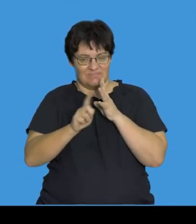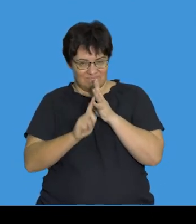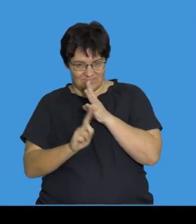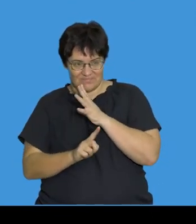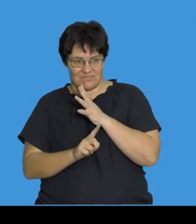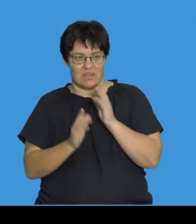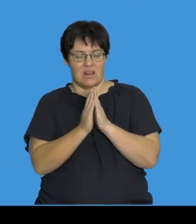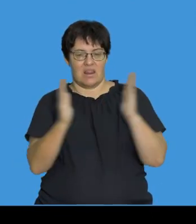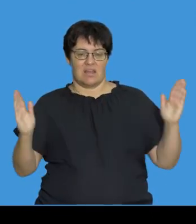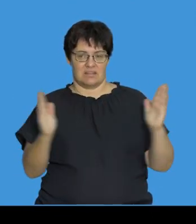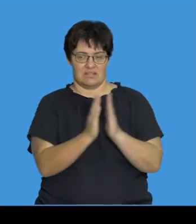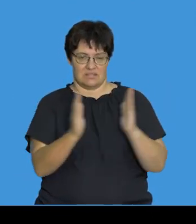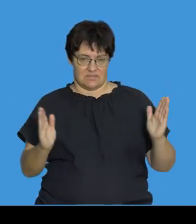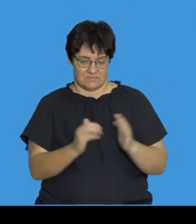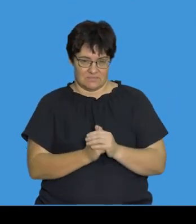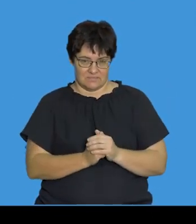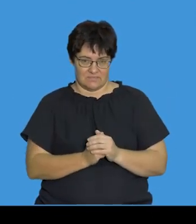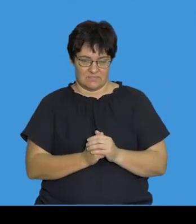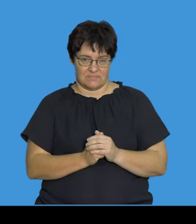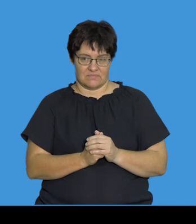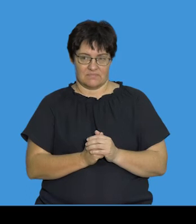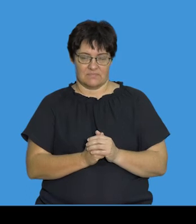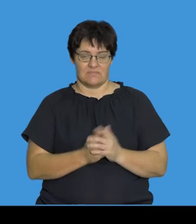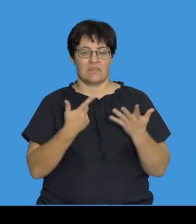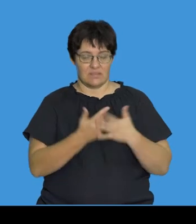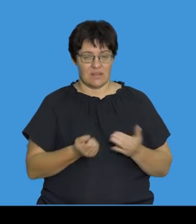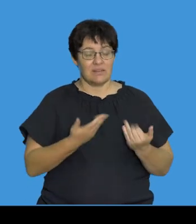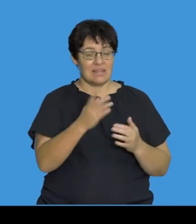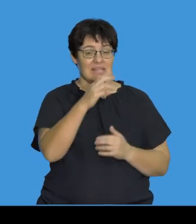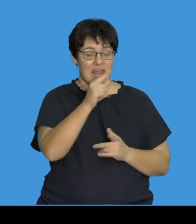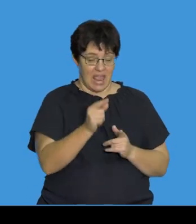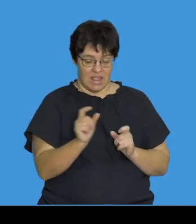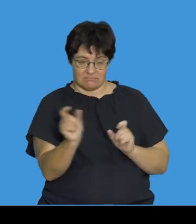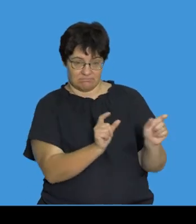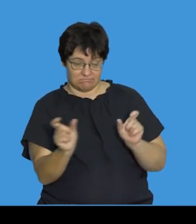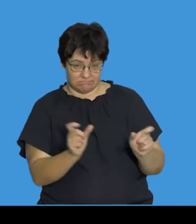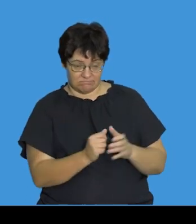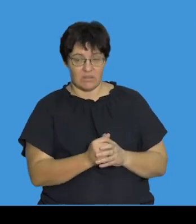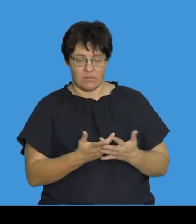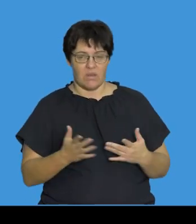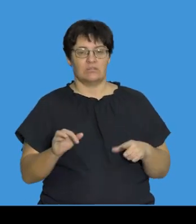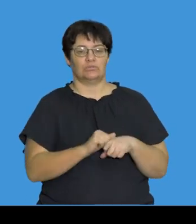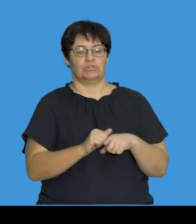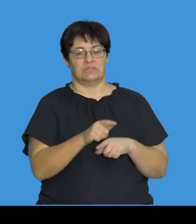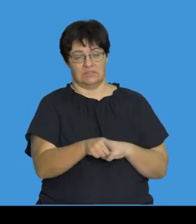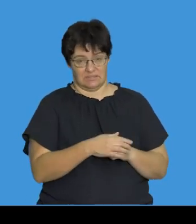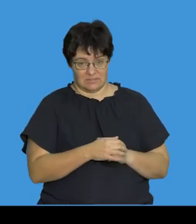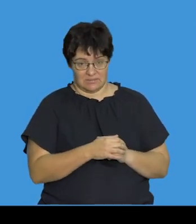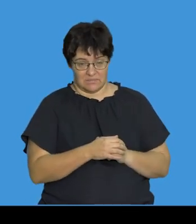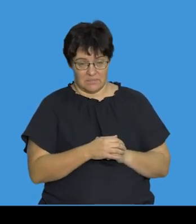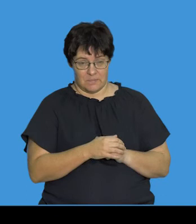different lengths of fragments. We then subject the DNA fragment to a treatment